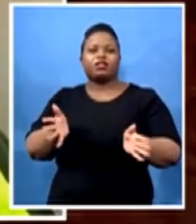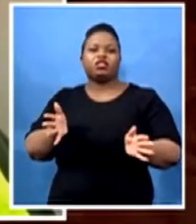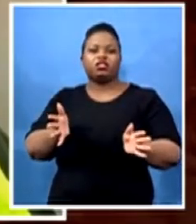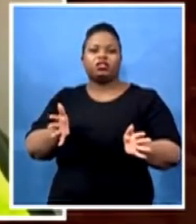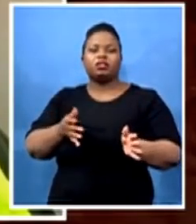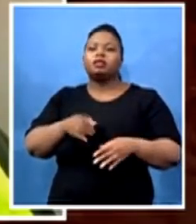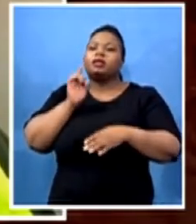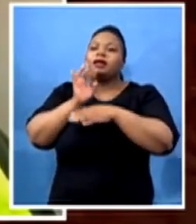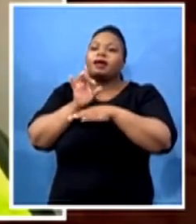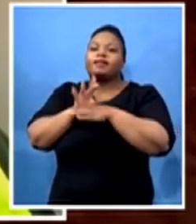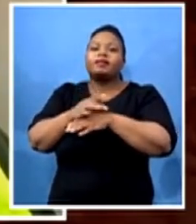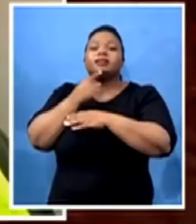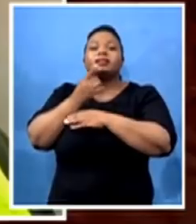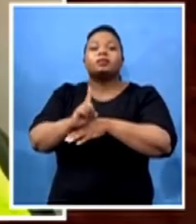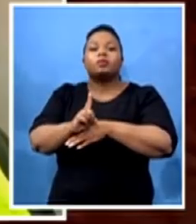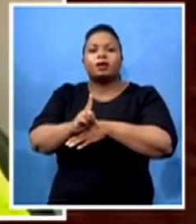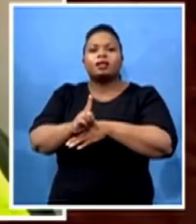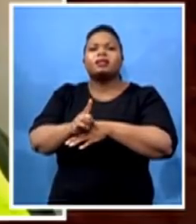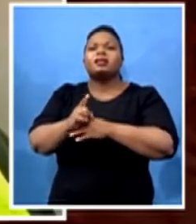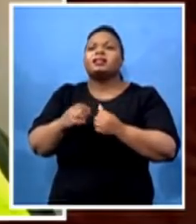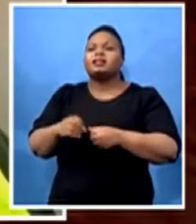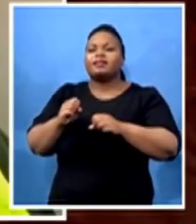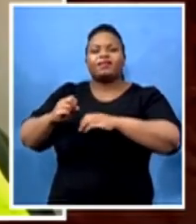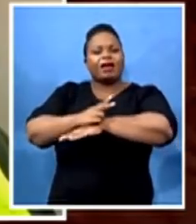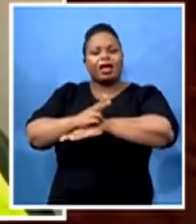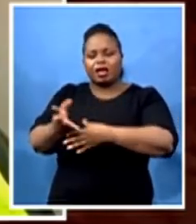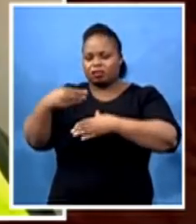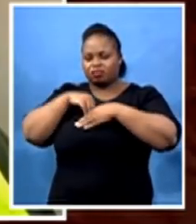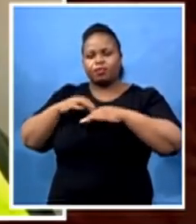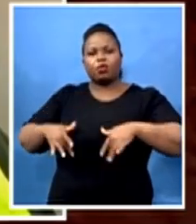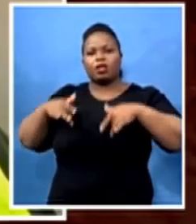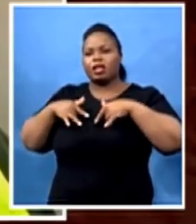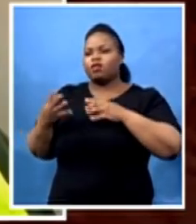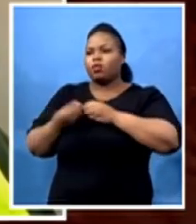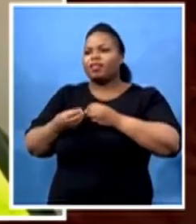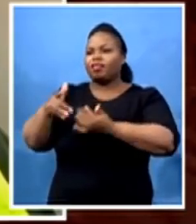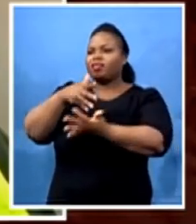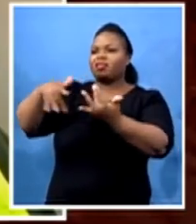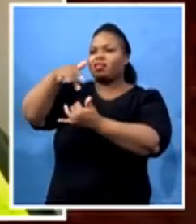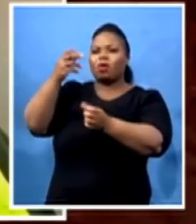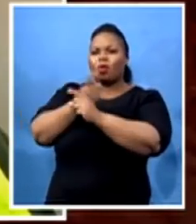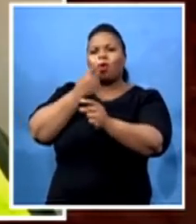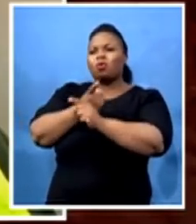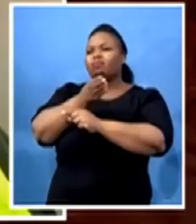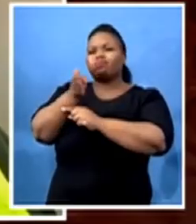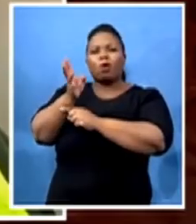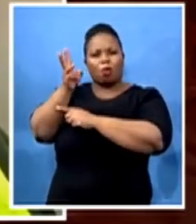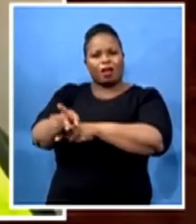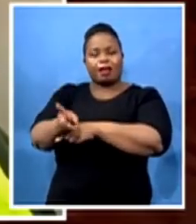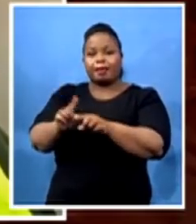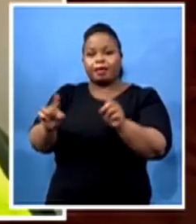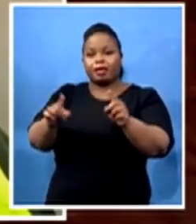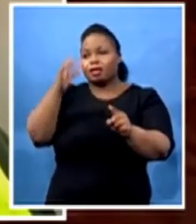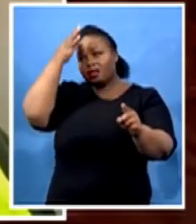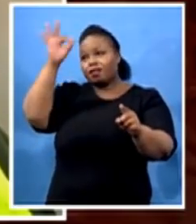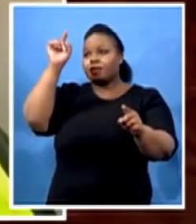live with this virus. And all what we need to do, government has done all that what government was supposed to do to protect us.